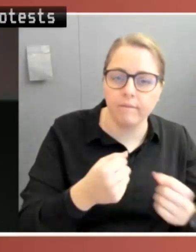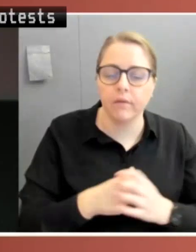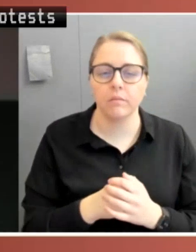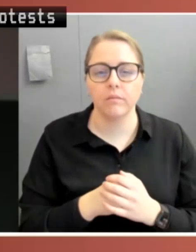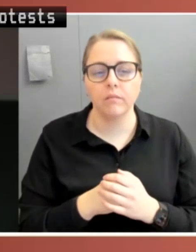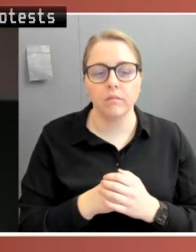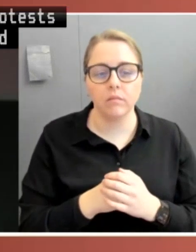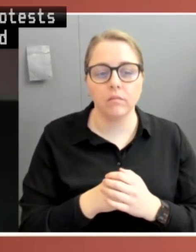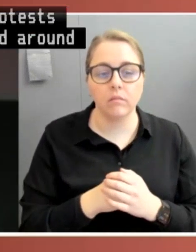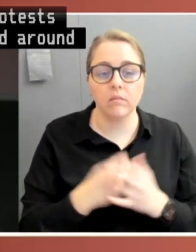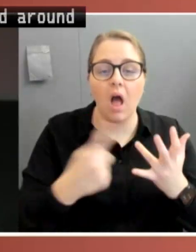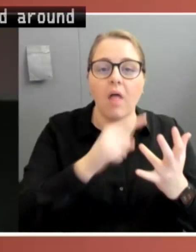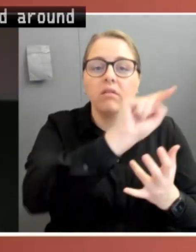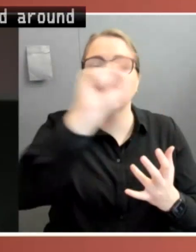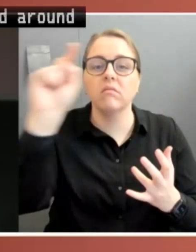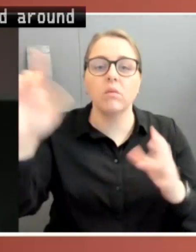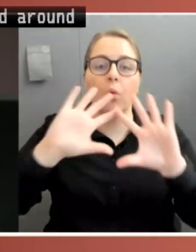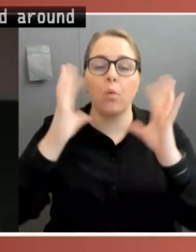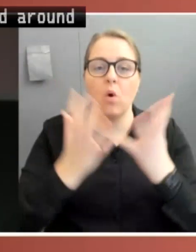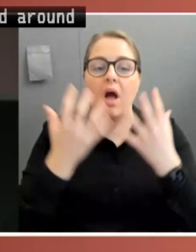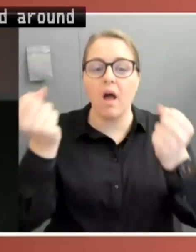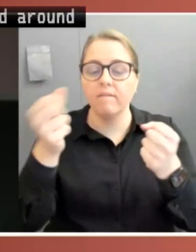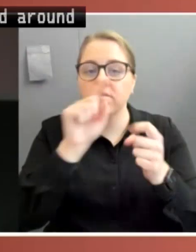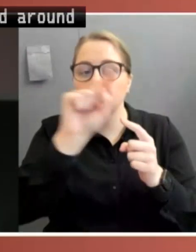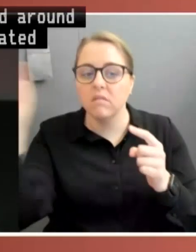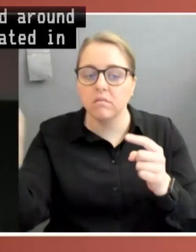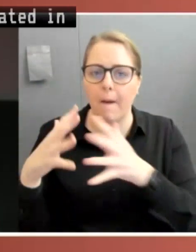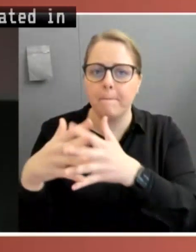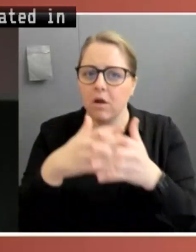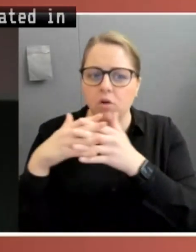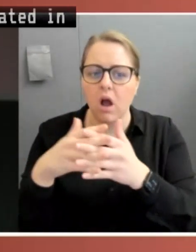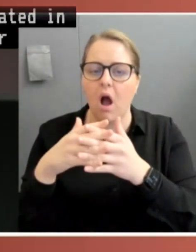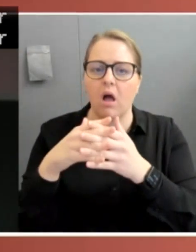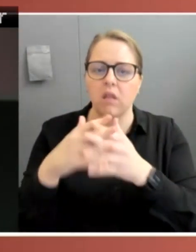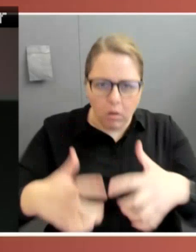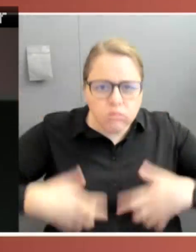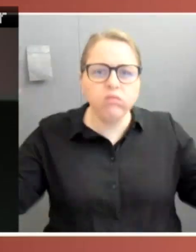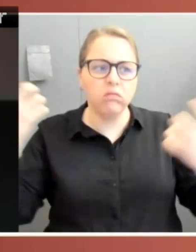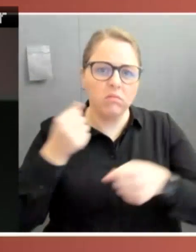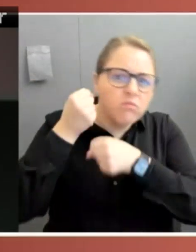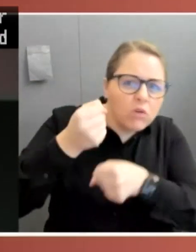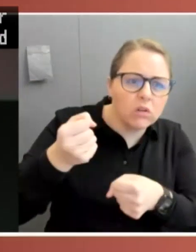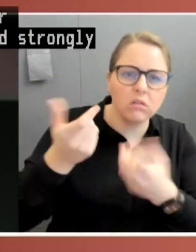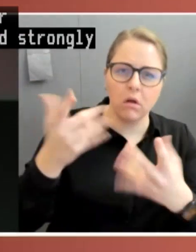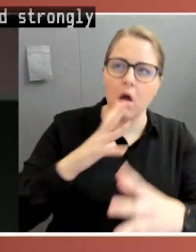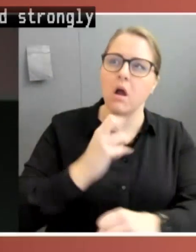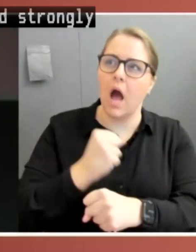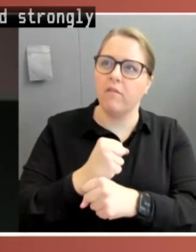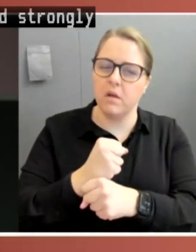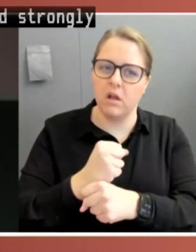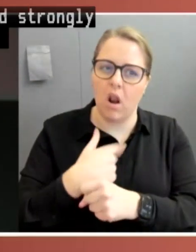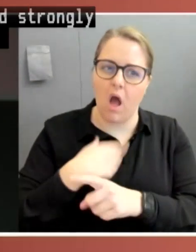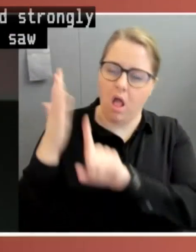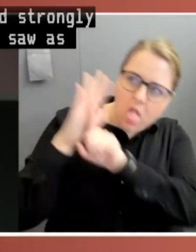replicated in the United States and other countries, as people reacted strongly, violently, to what they saw as a government overreach upon their liberties.